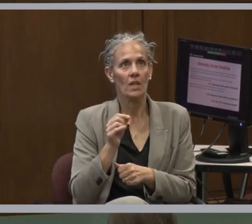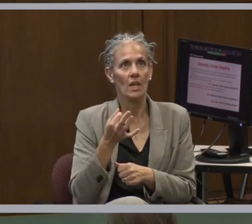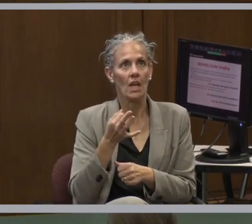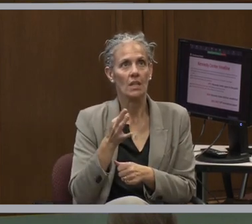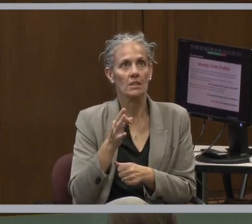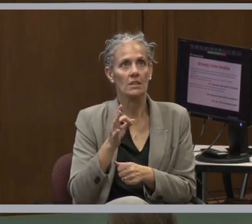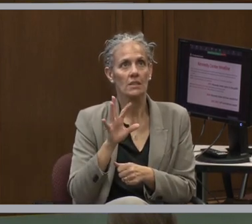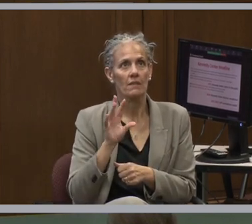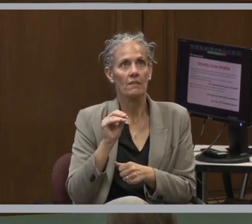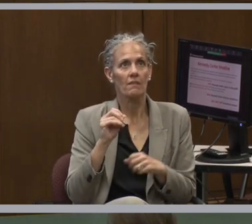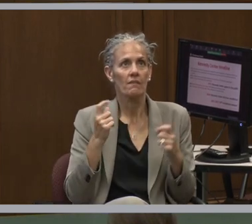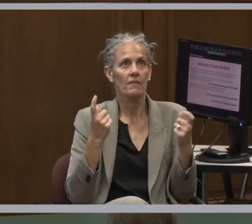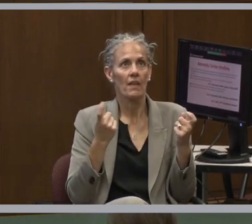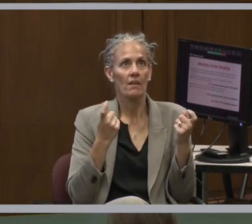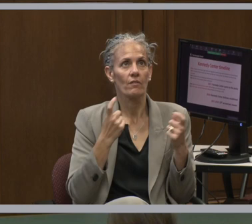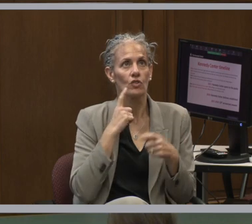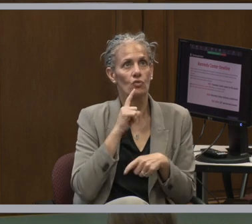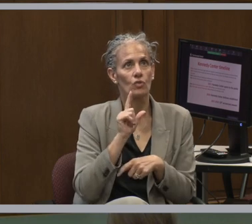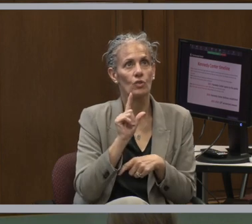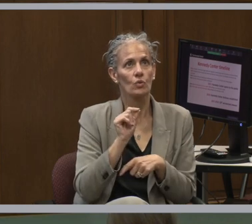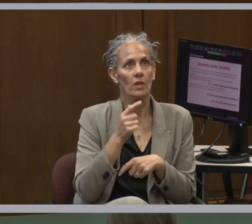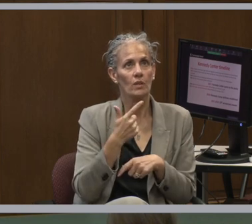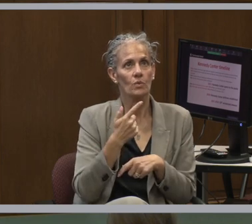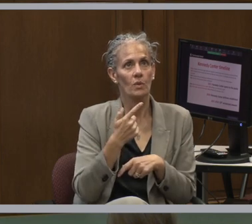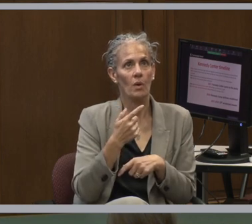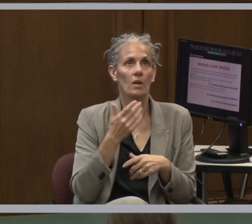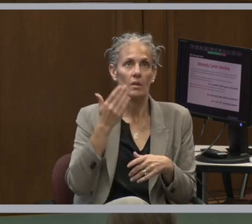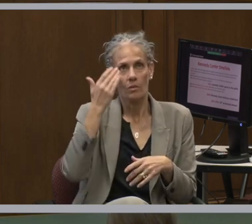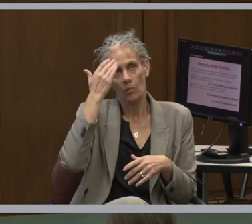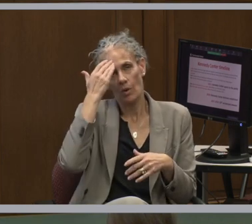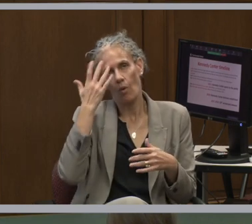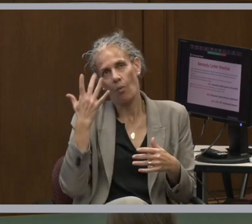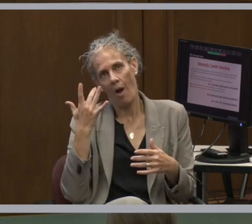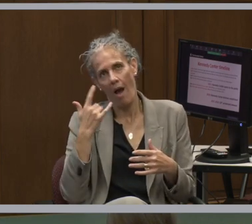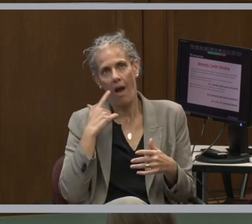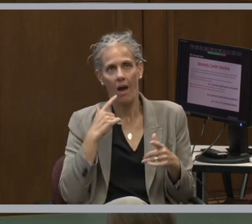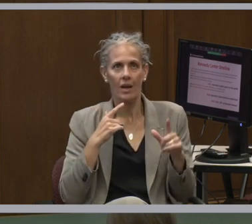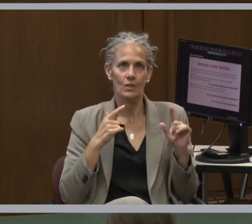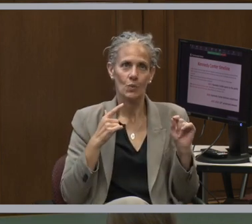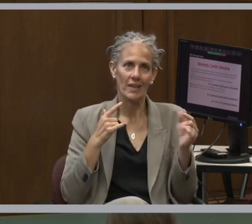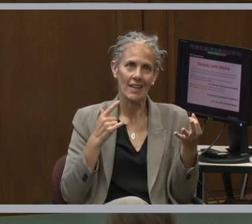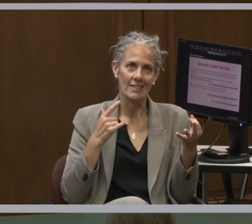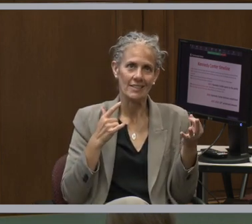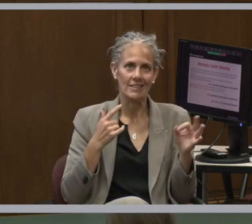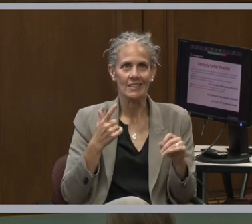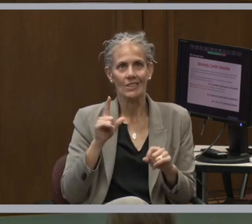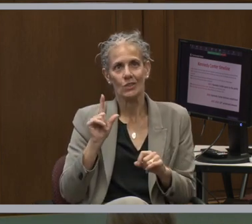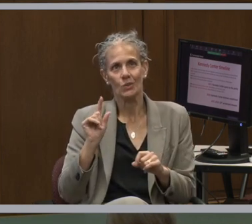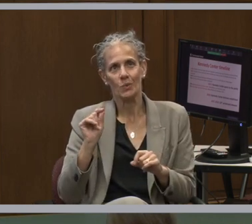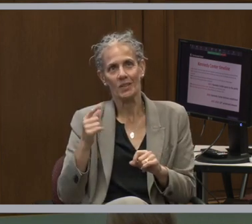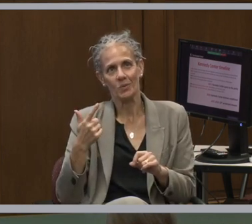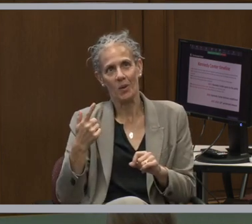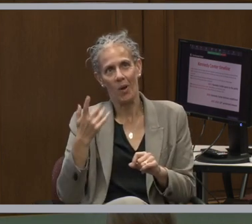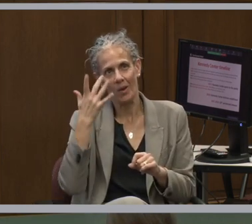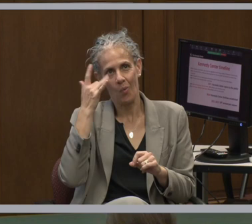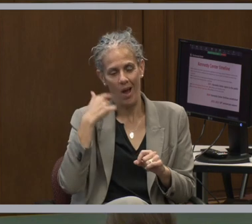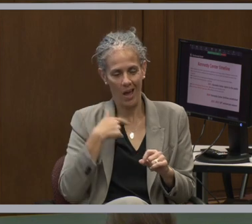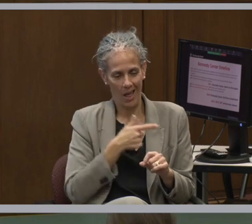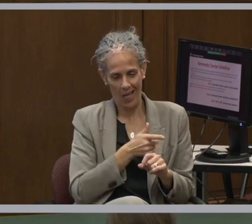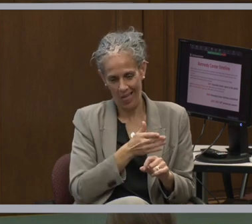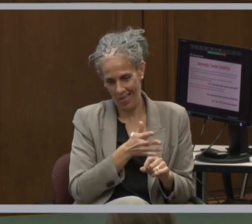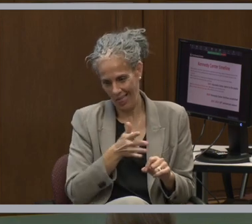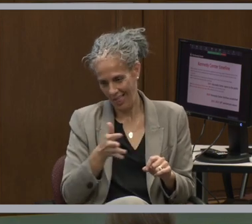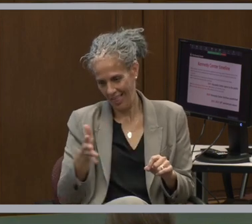50th anniversary in 2021. We all know what happened between 2019 and 2021. So, you can get a sense of some of what we were up